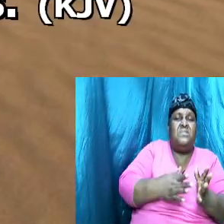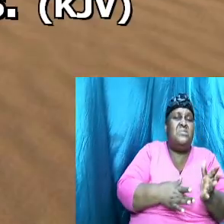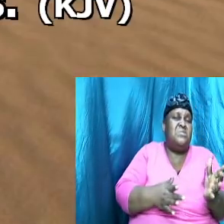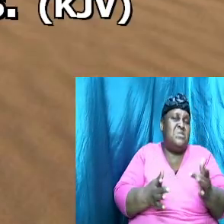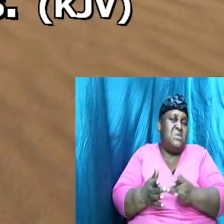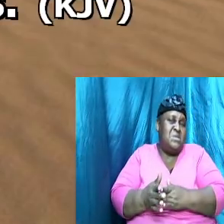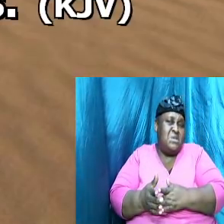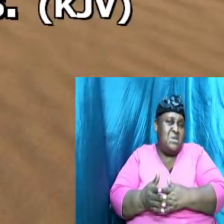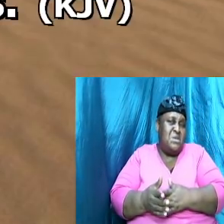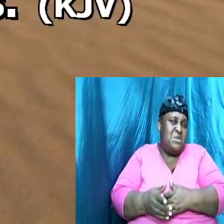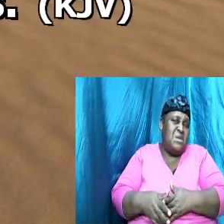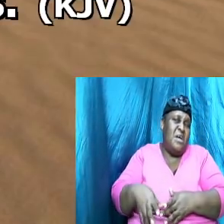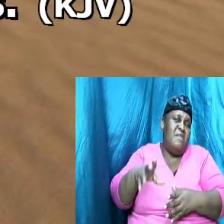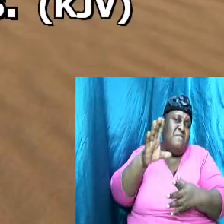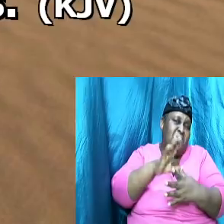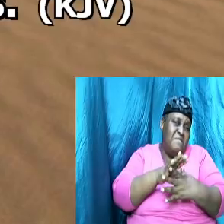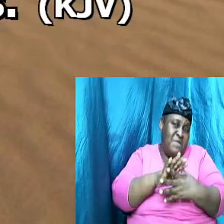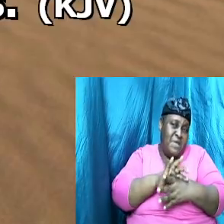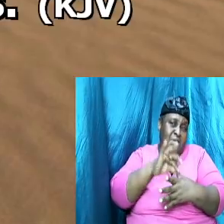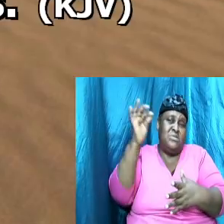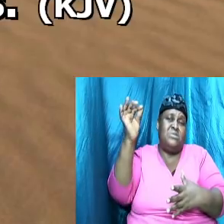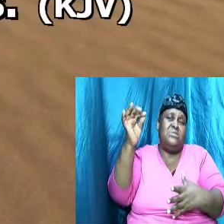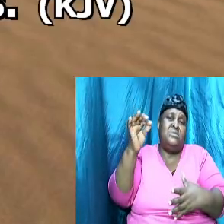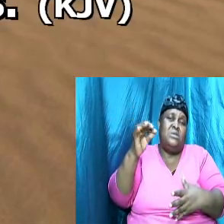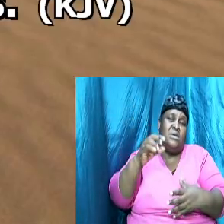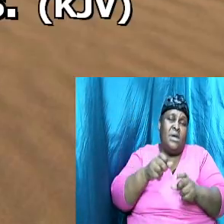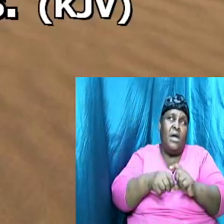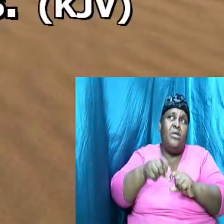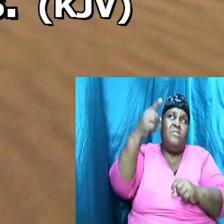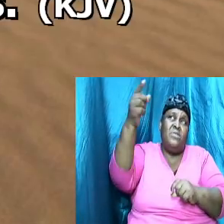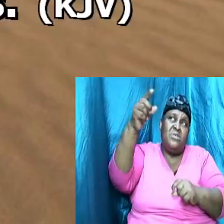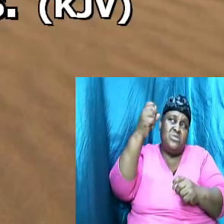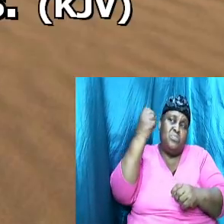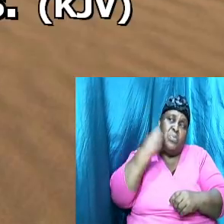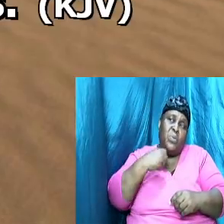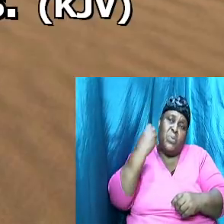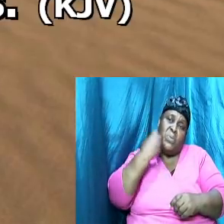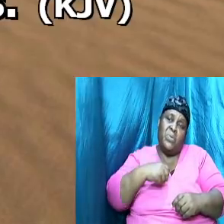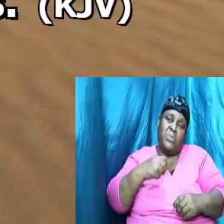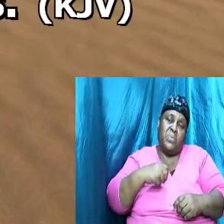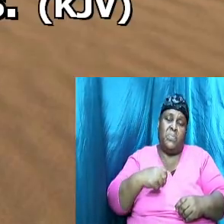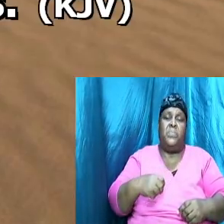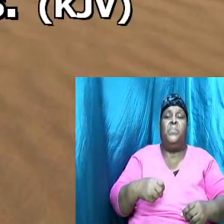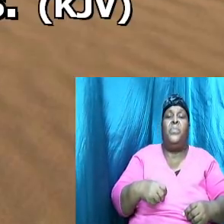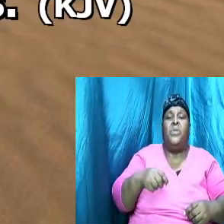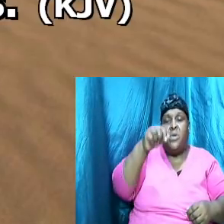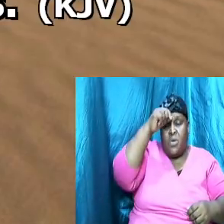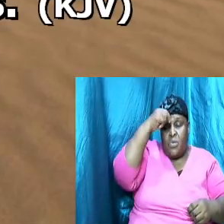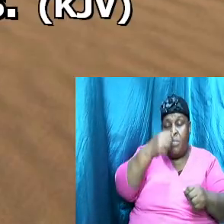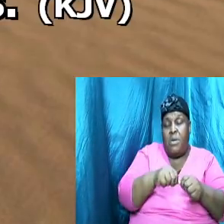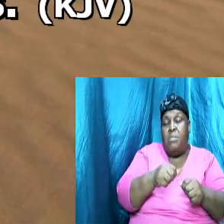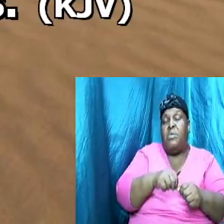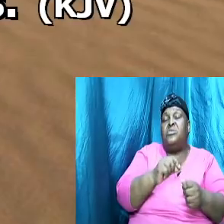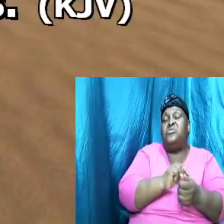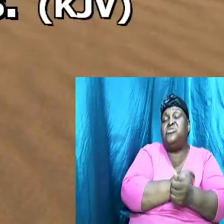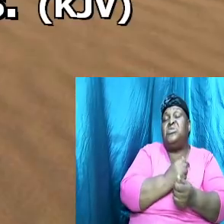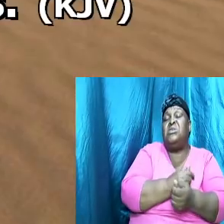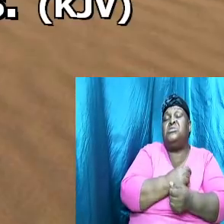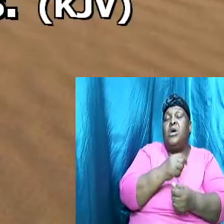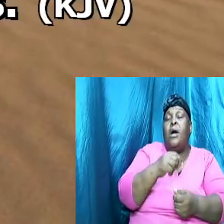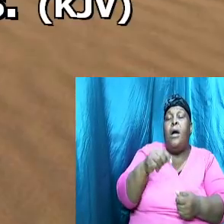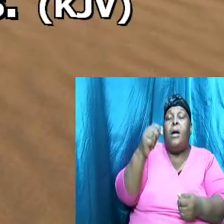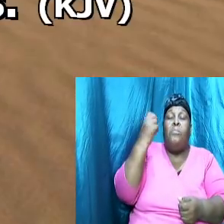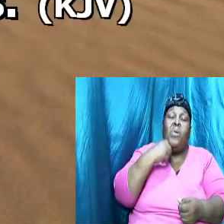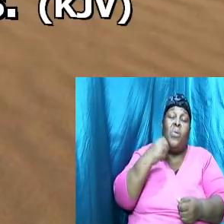of his flesh and of his bones remember Genesis bone of my